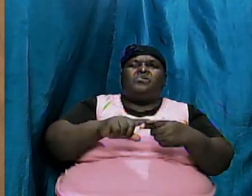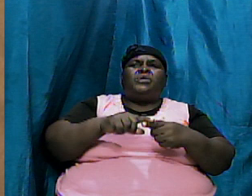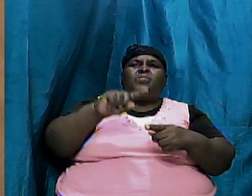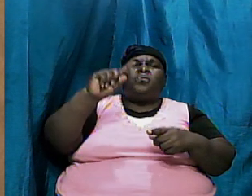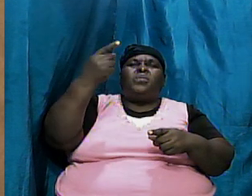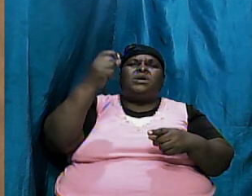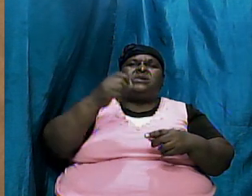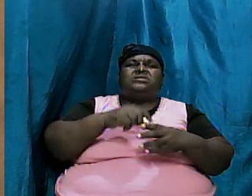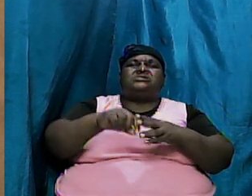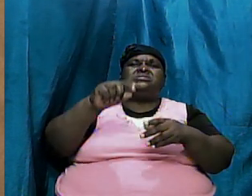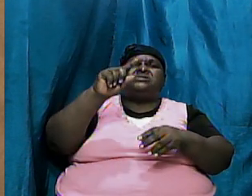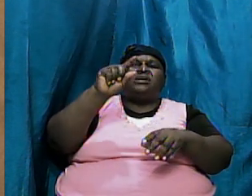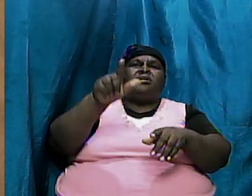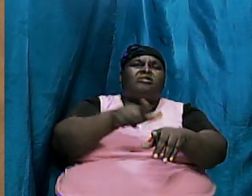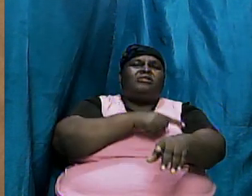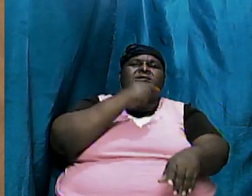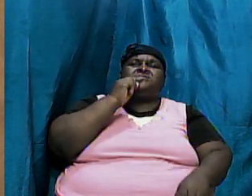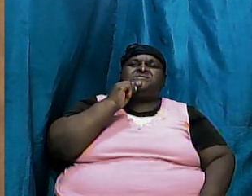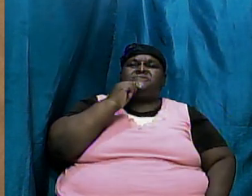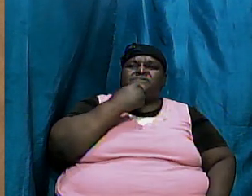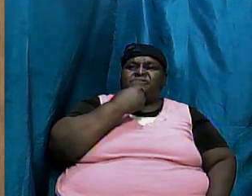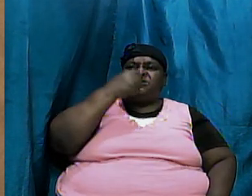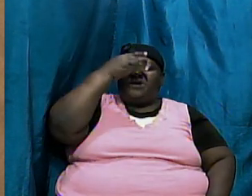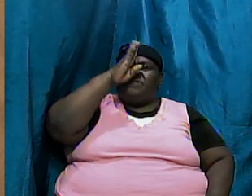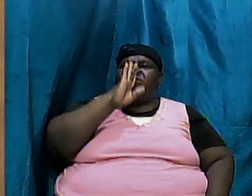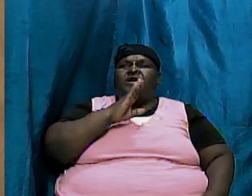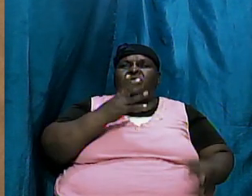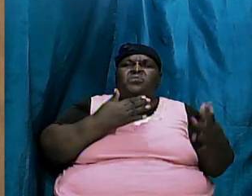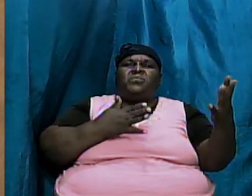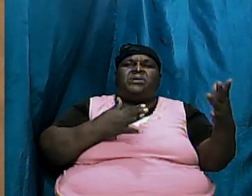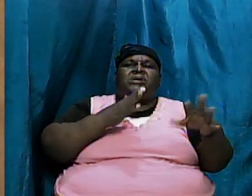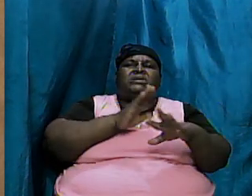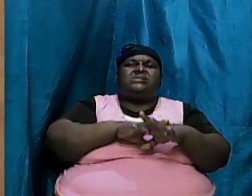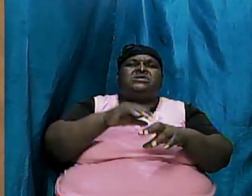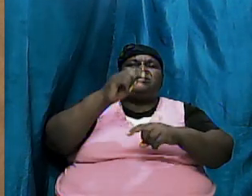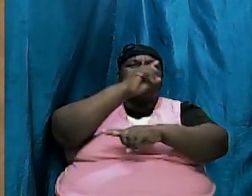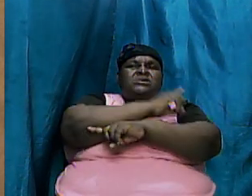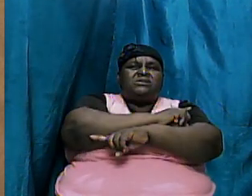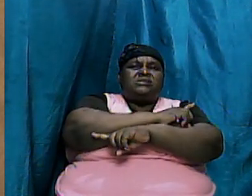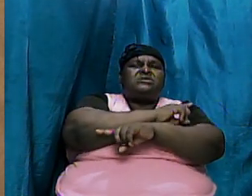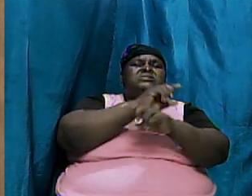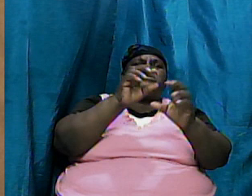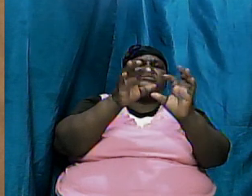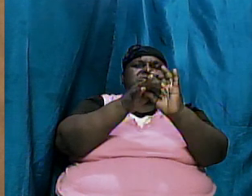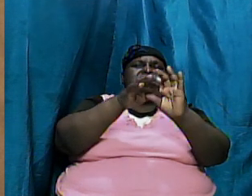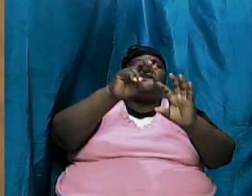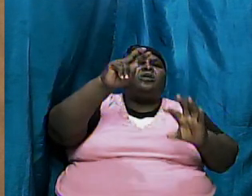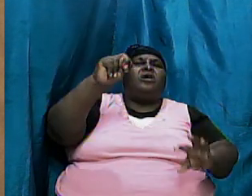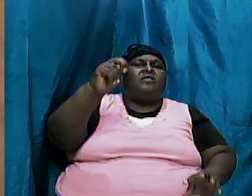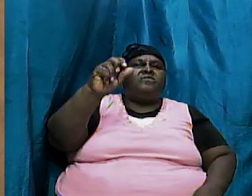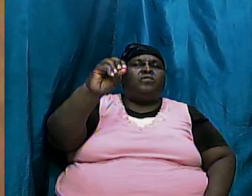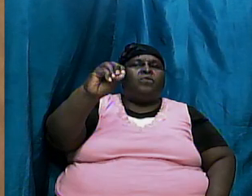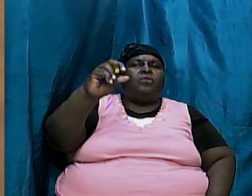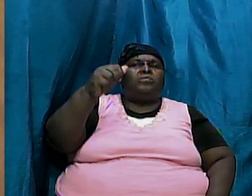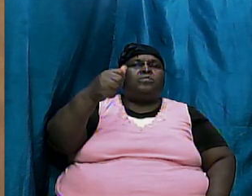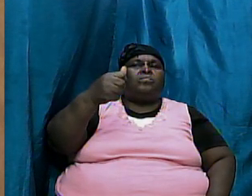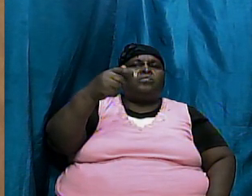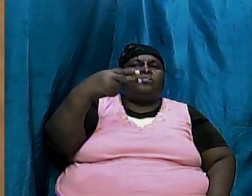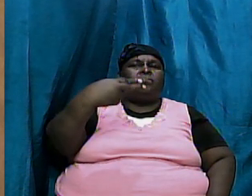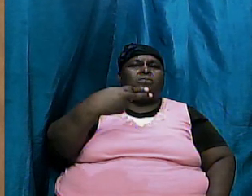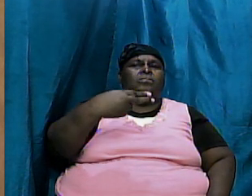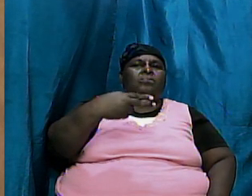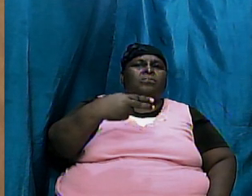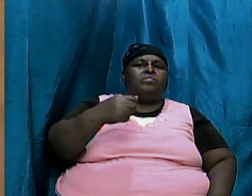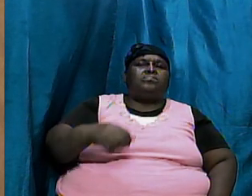when once the long suffering of God waited in the days of Noah